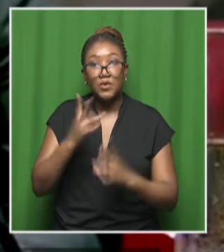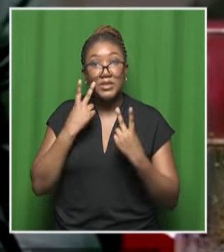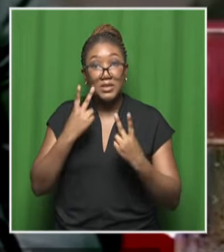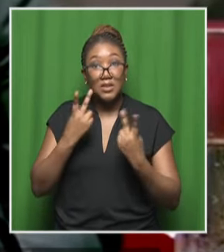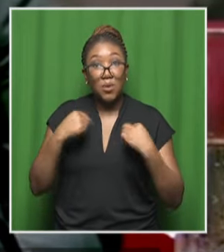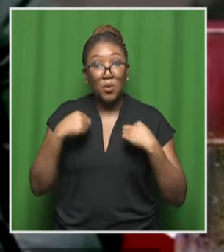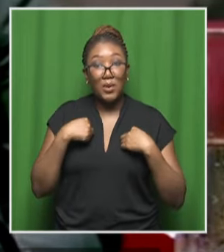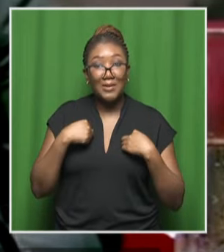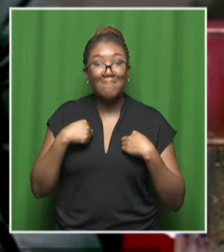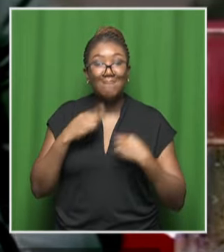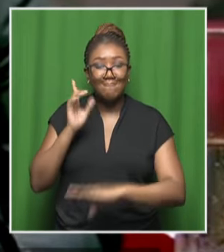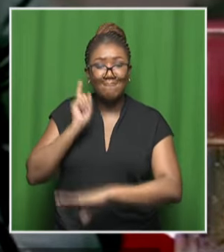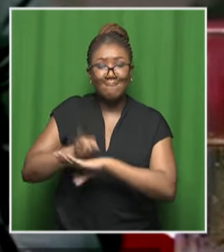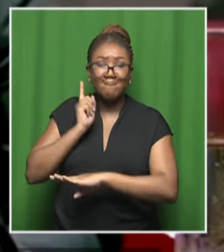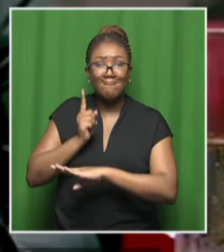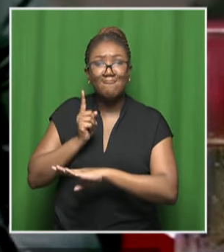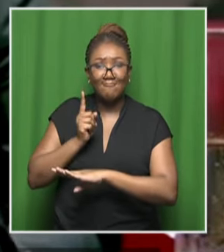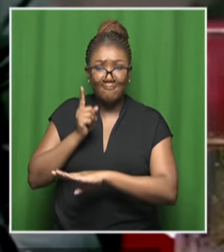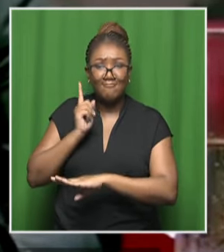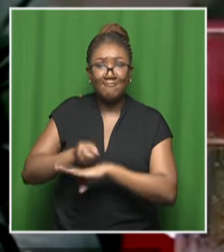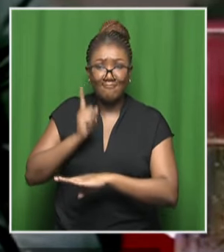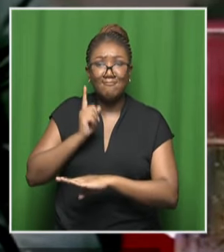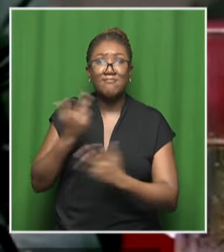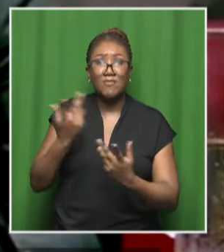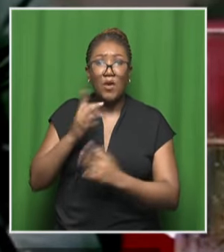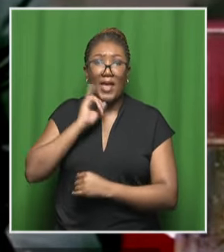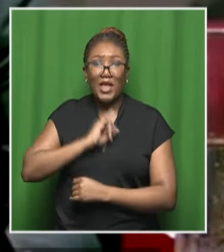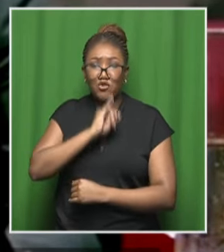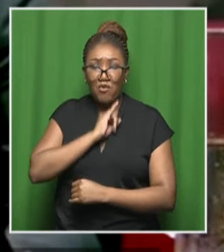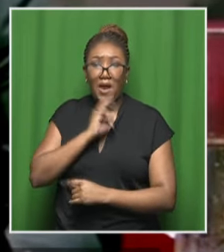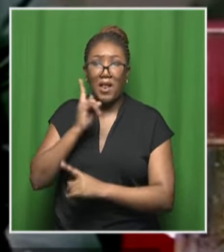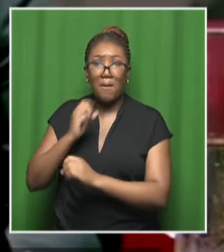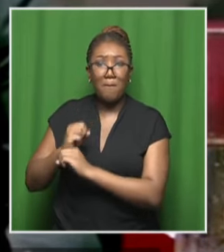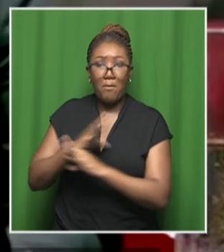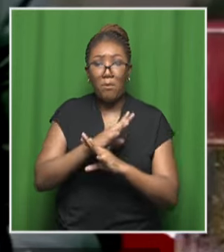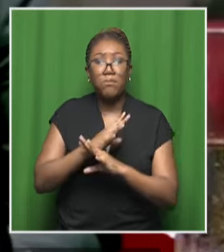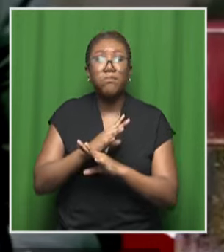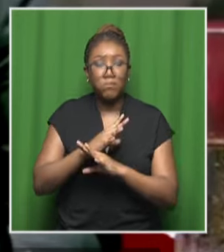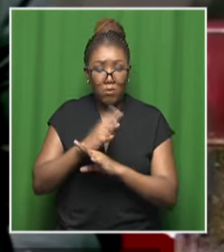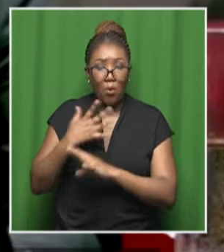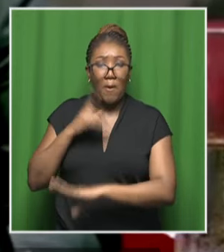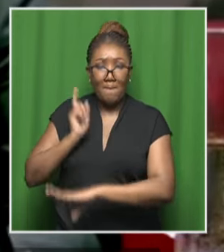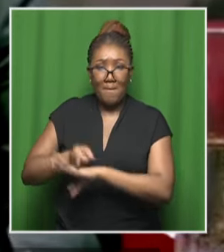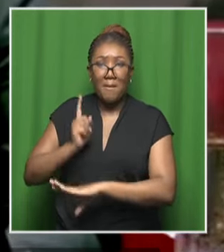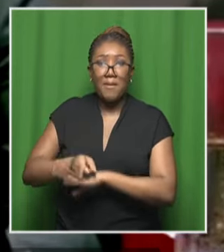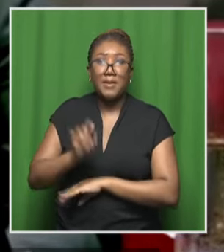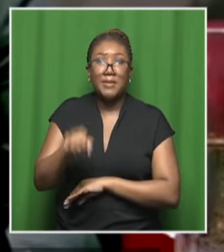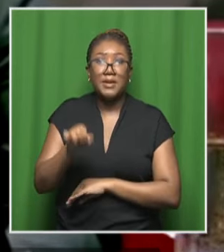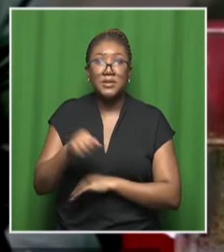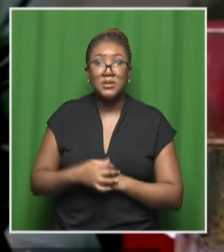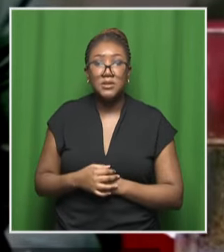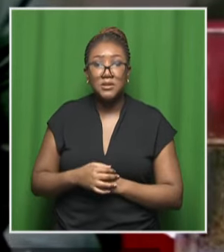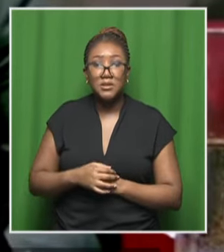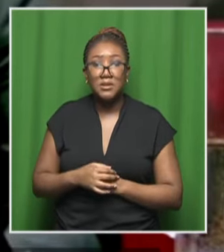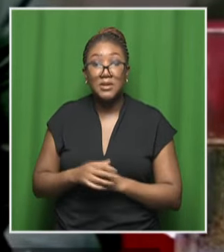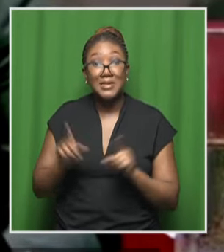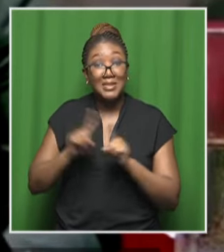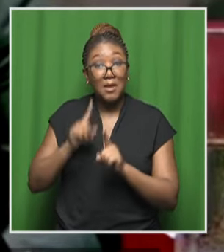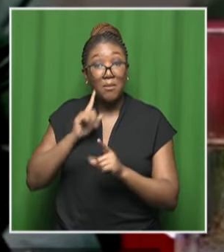these Israelis' attack. Such actions